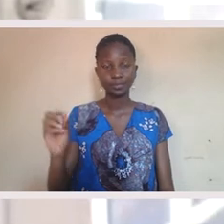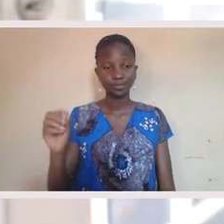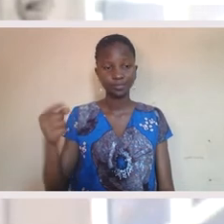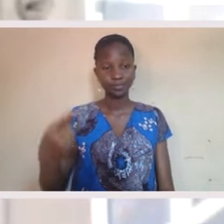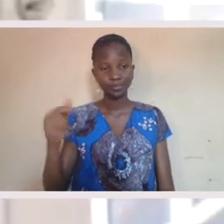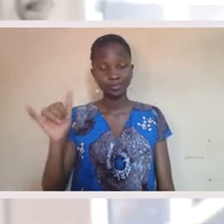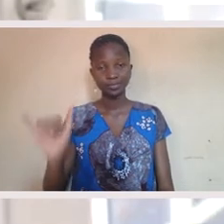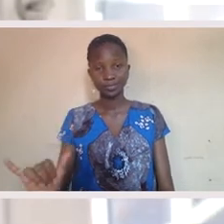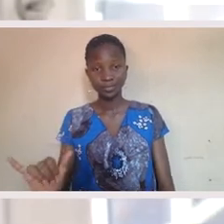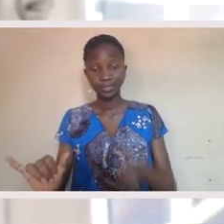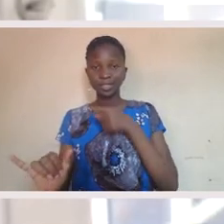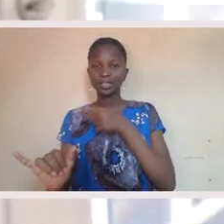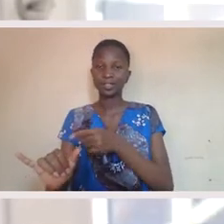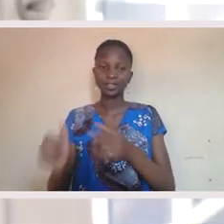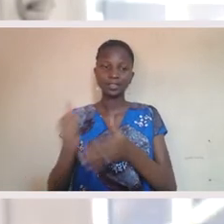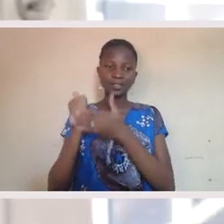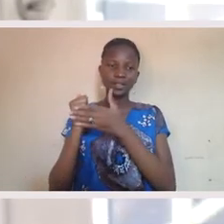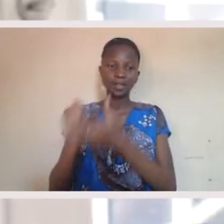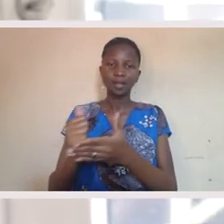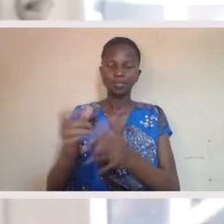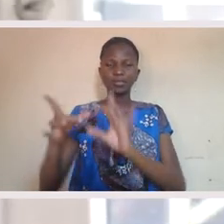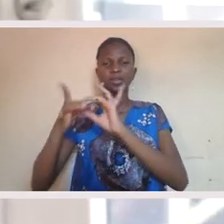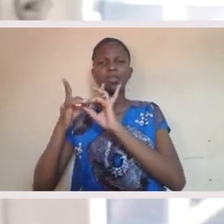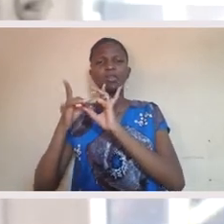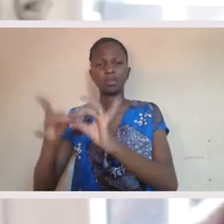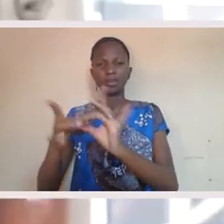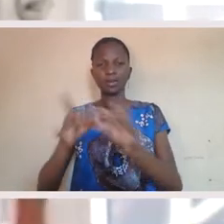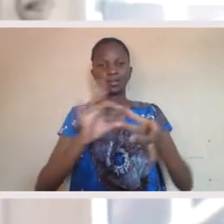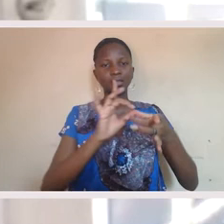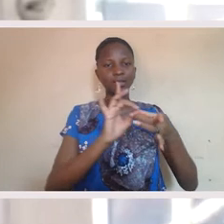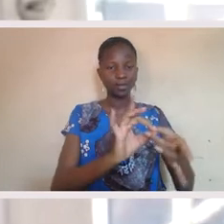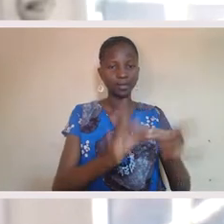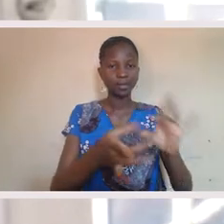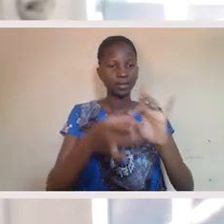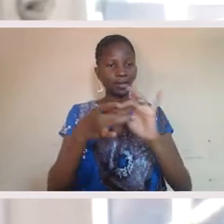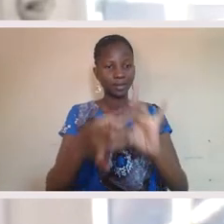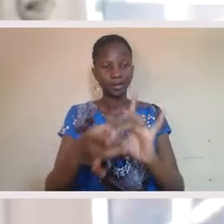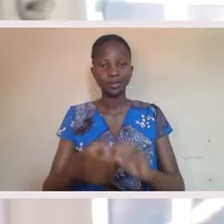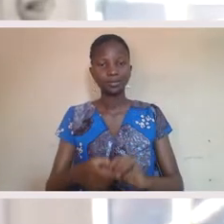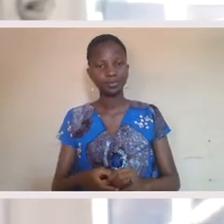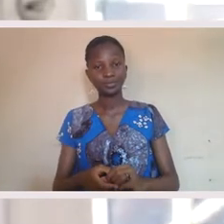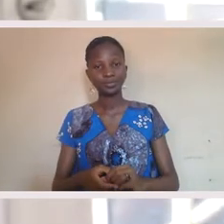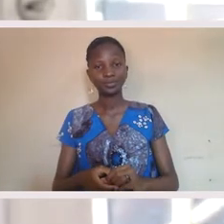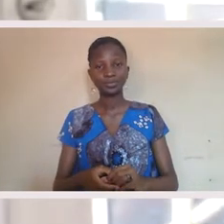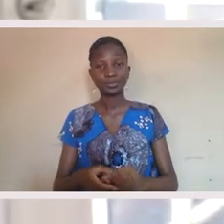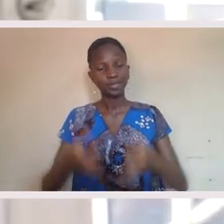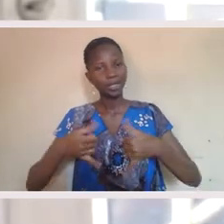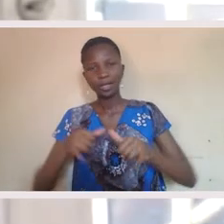to Merlin Starr, to Kristen Mathis and that cat that keeps popping up, right? Like we are not disconnected.